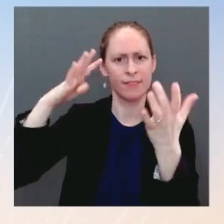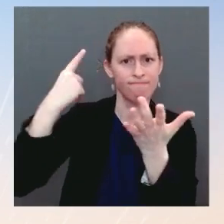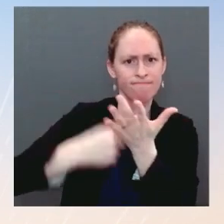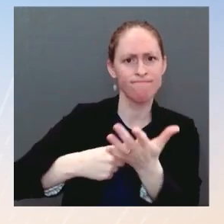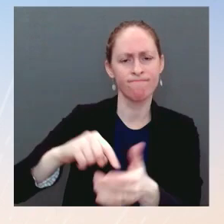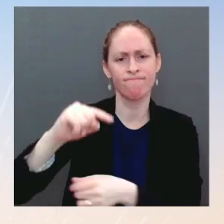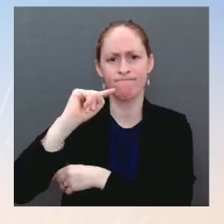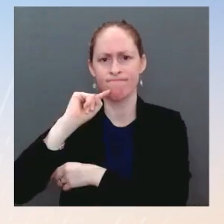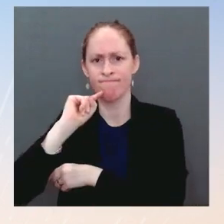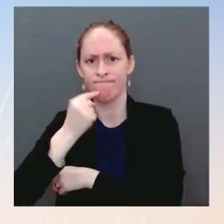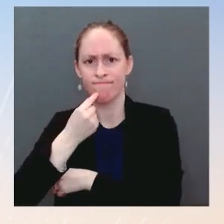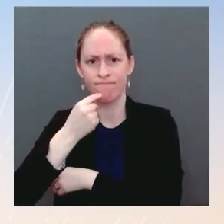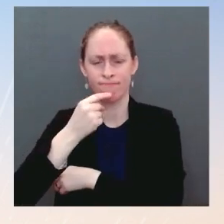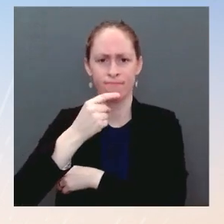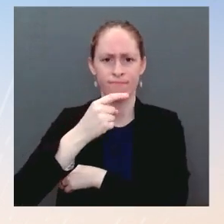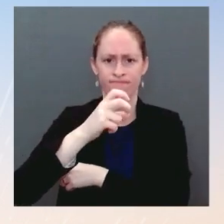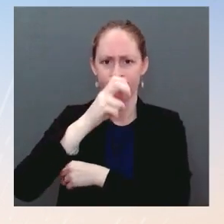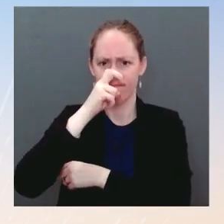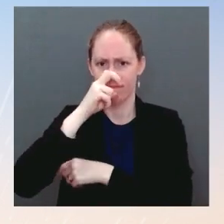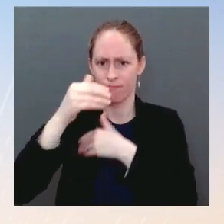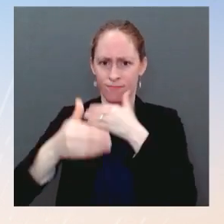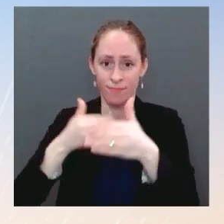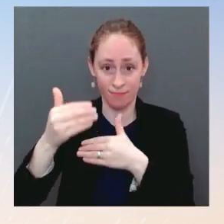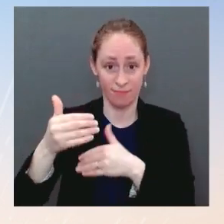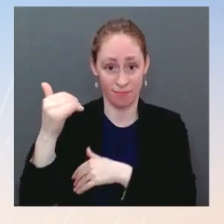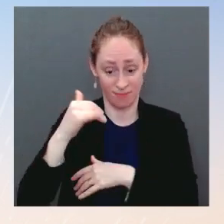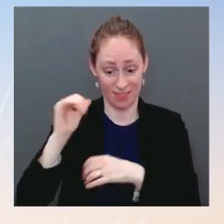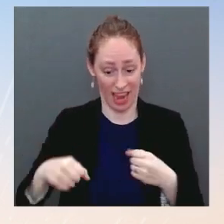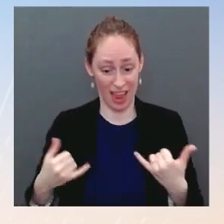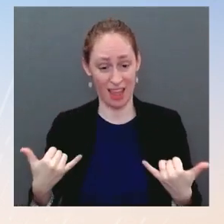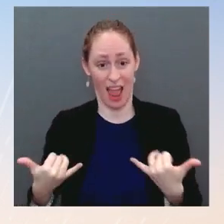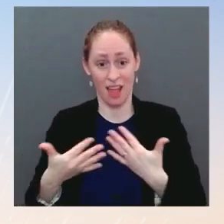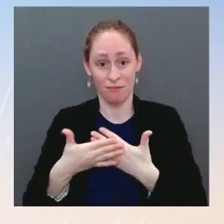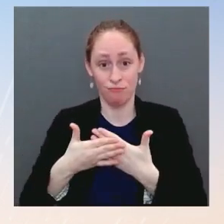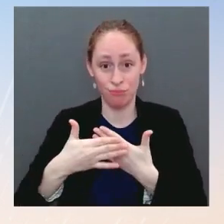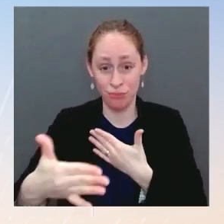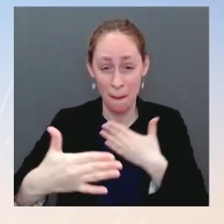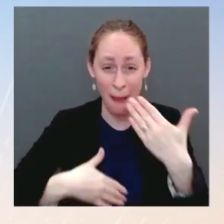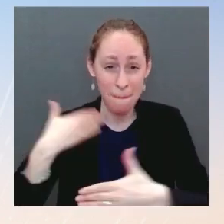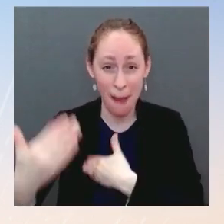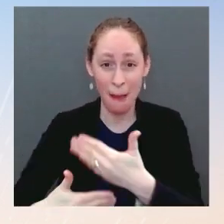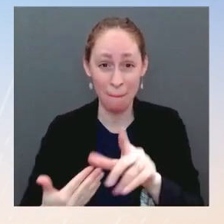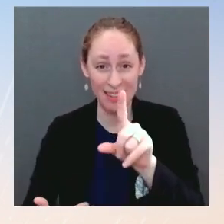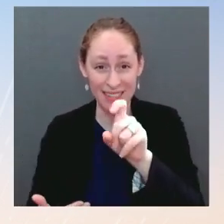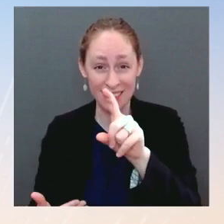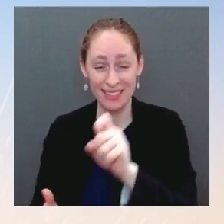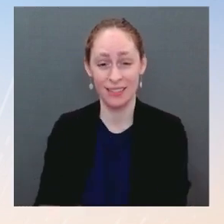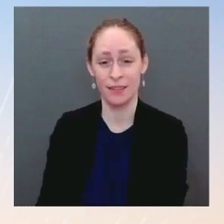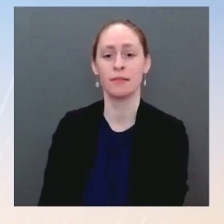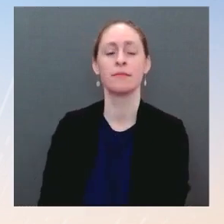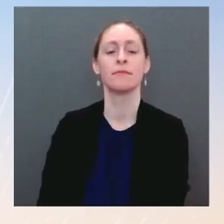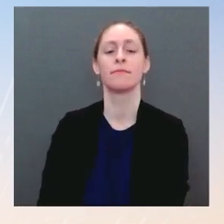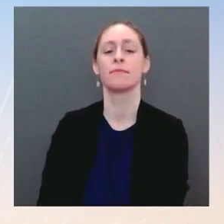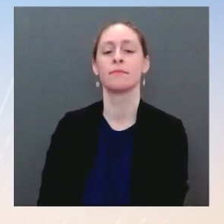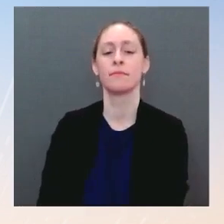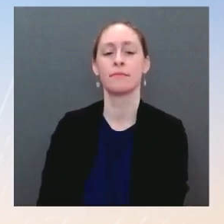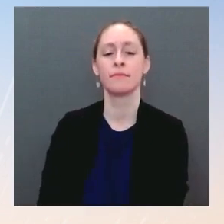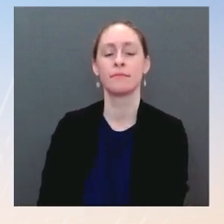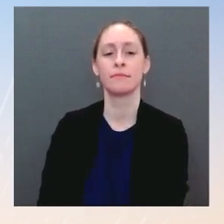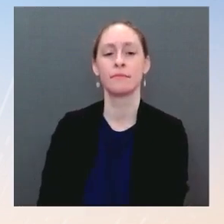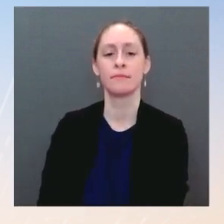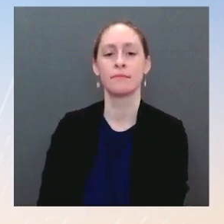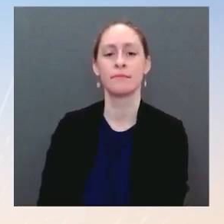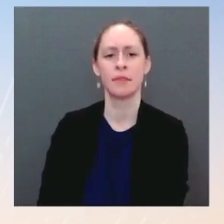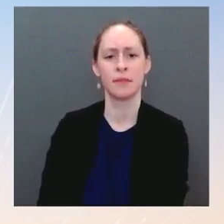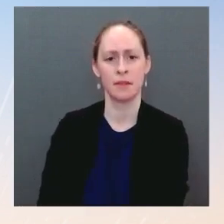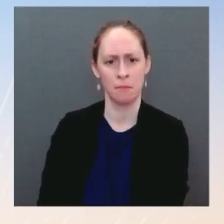process from start to finish once the announcement is made? Ms. That's not a timeline we have set. What our focus is on and the President's focus